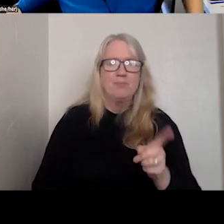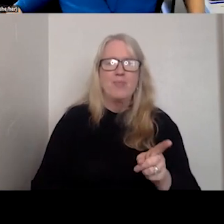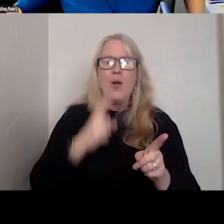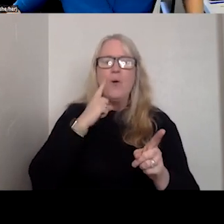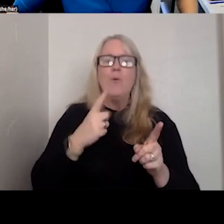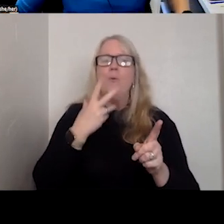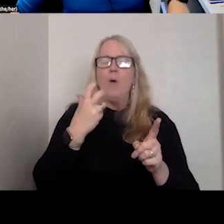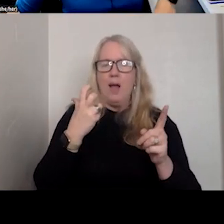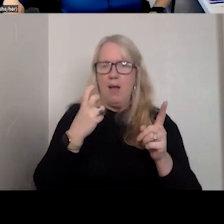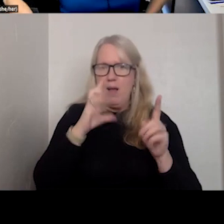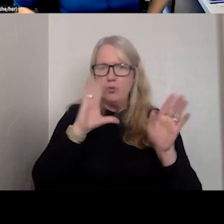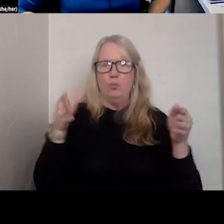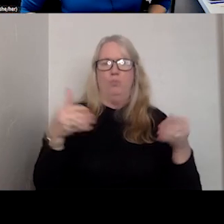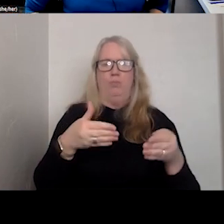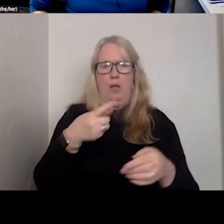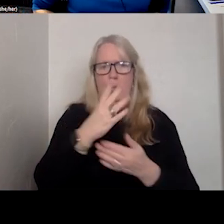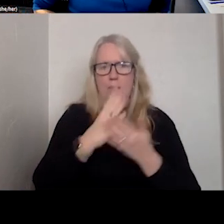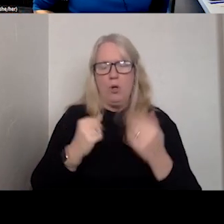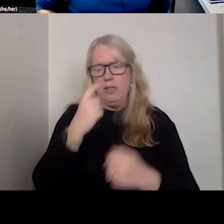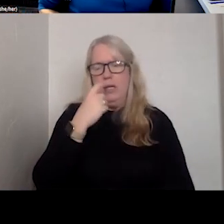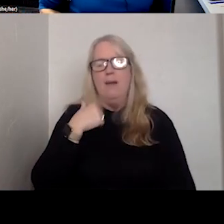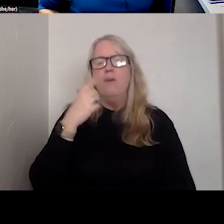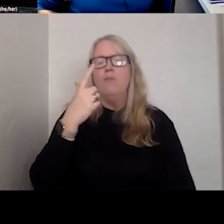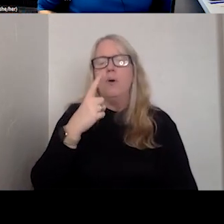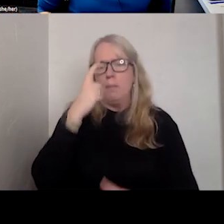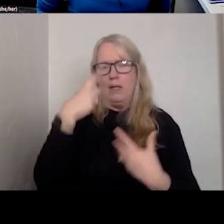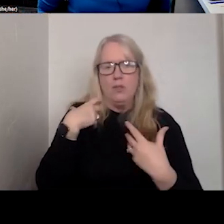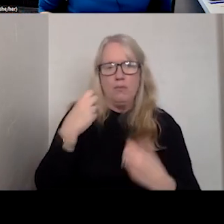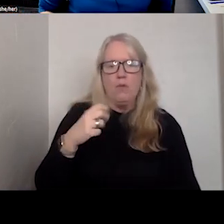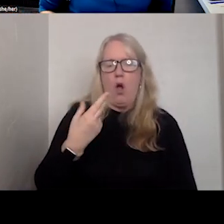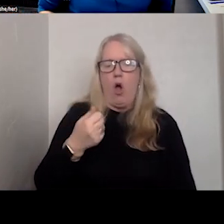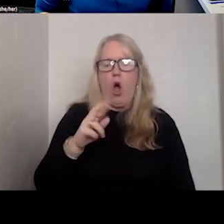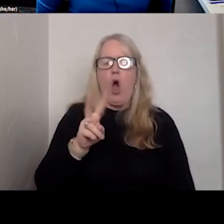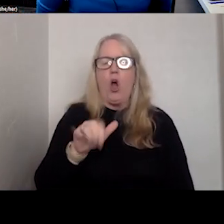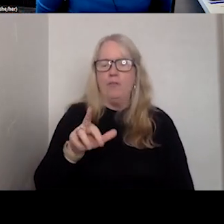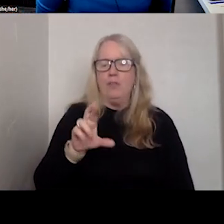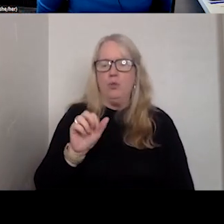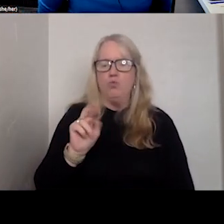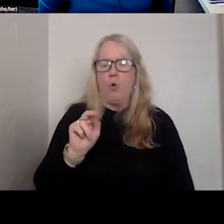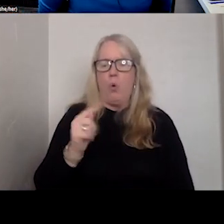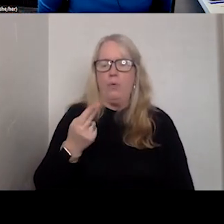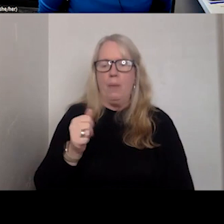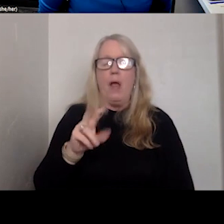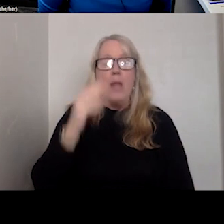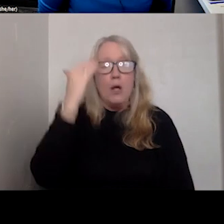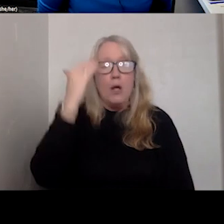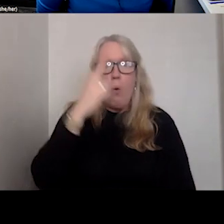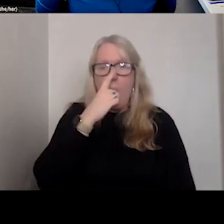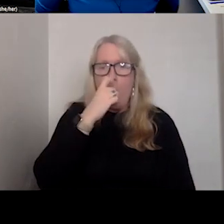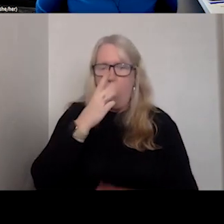to draw attention to a piece in Mental Health Weekly from Harvey Rosenthal, who many in this community know